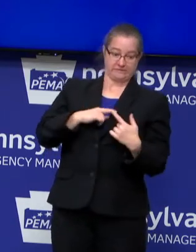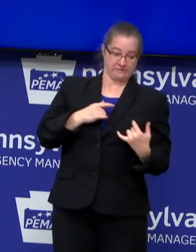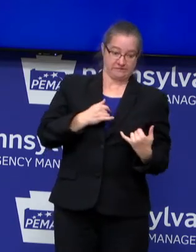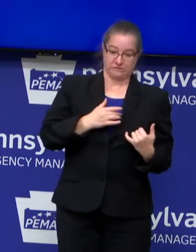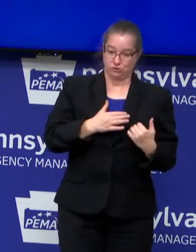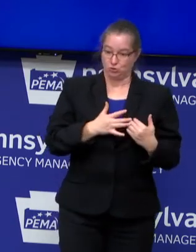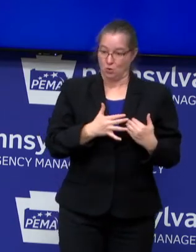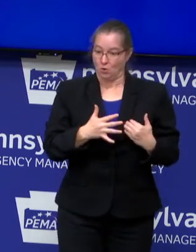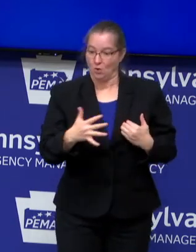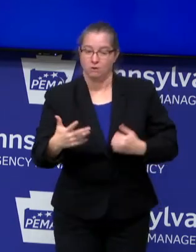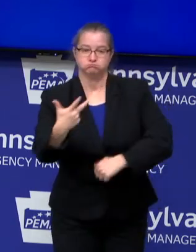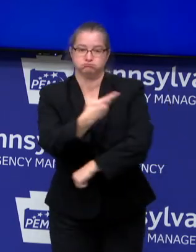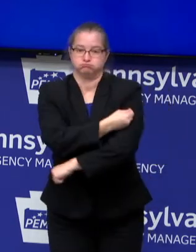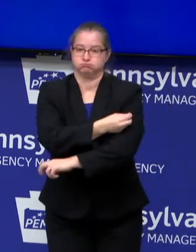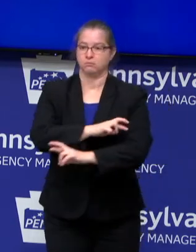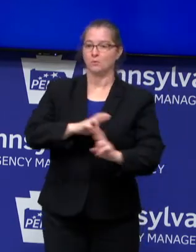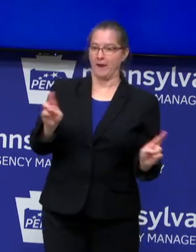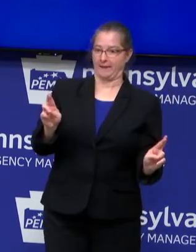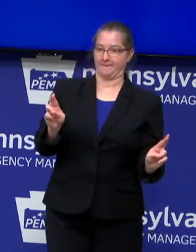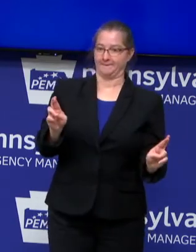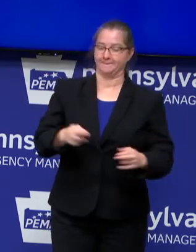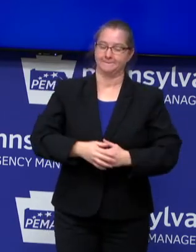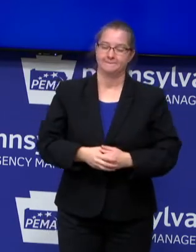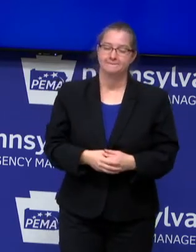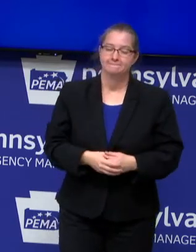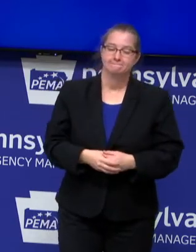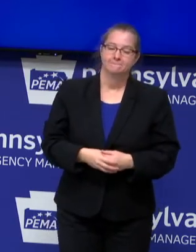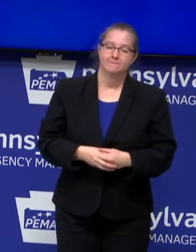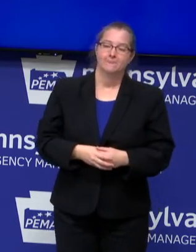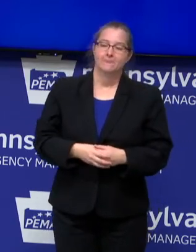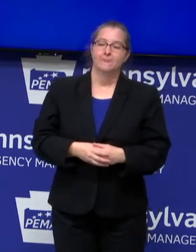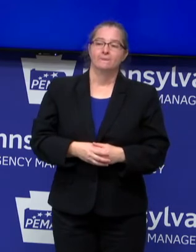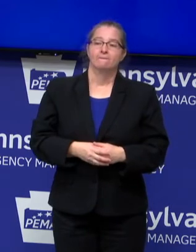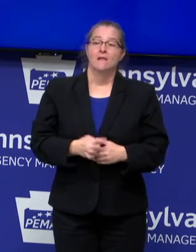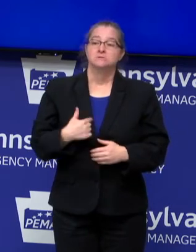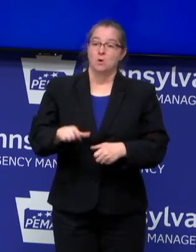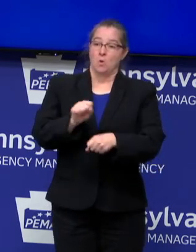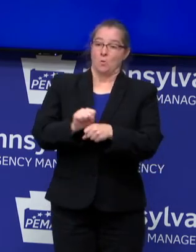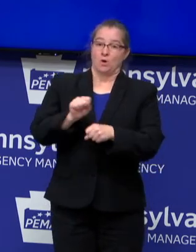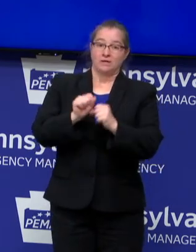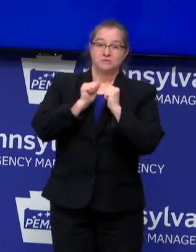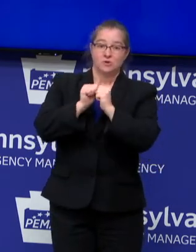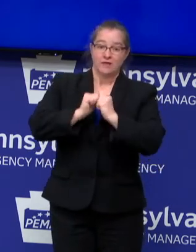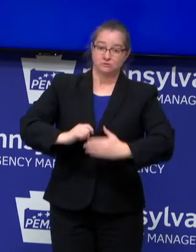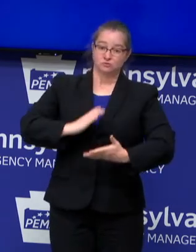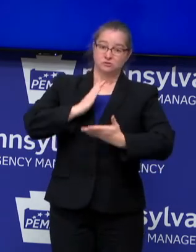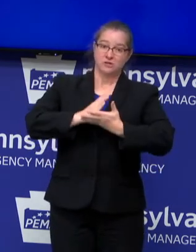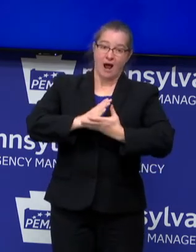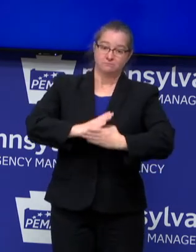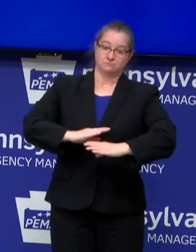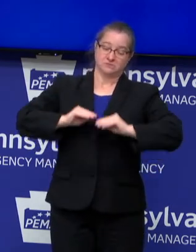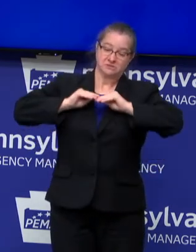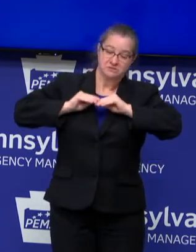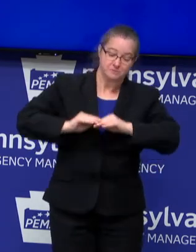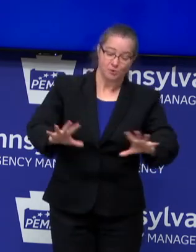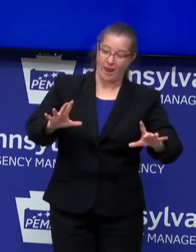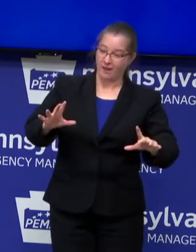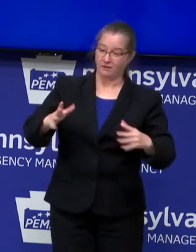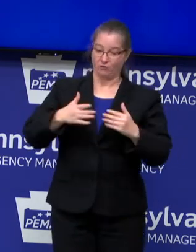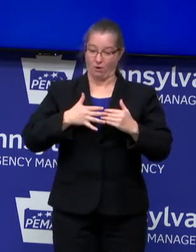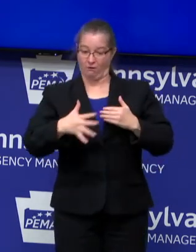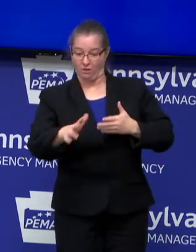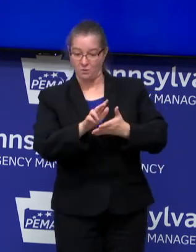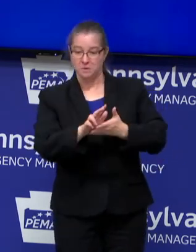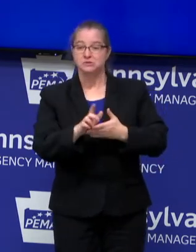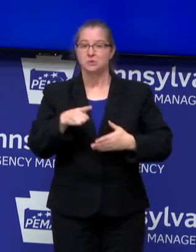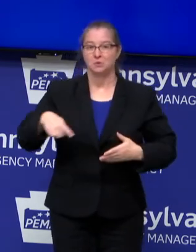and when a vaccine is widely available. By working together to stop the spread over the next three weeks, we will be saving